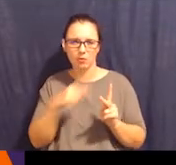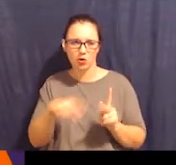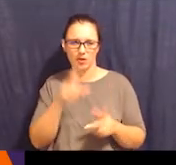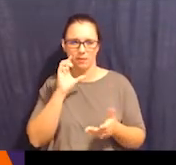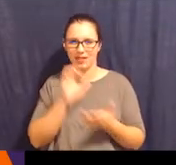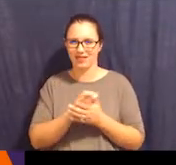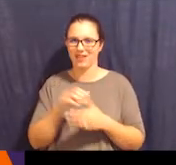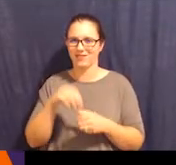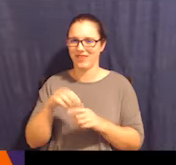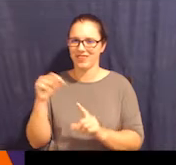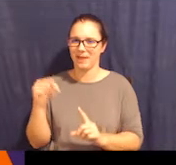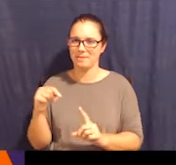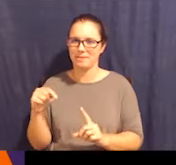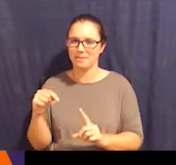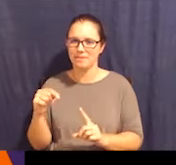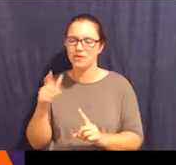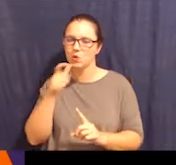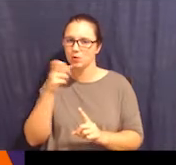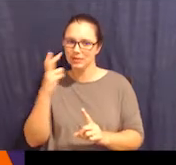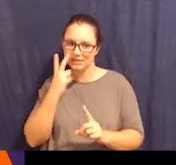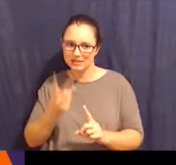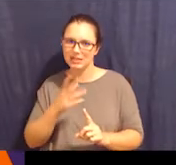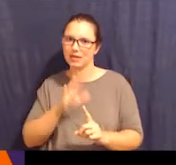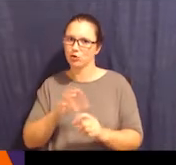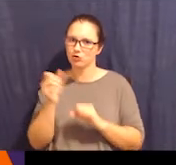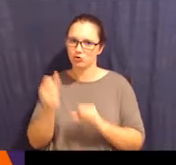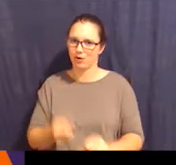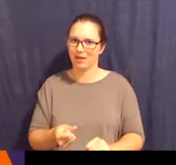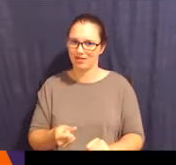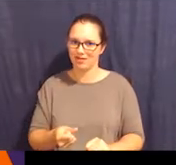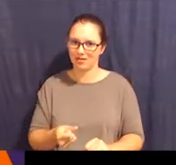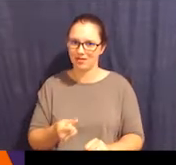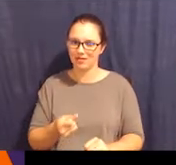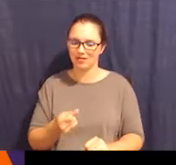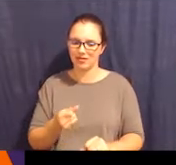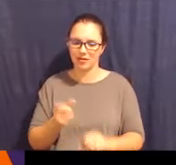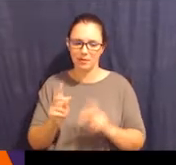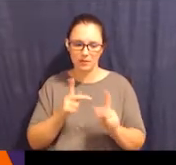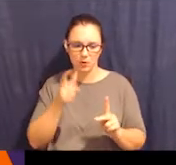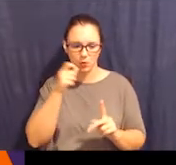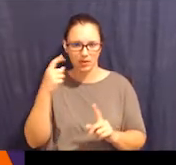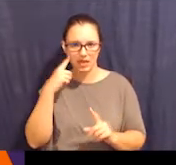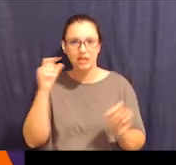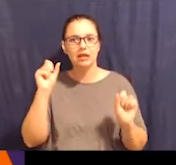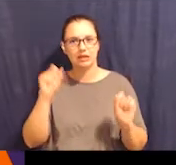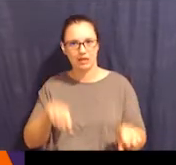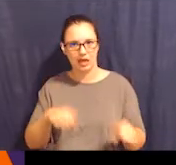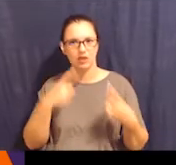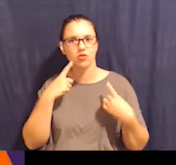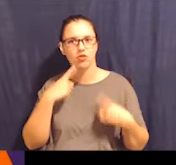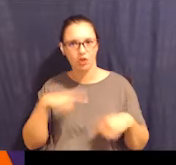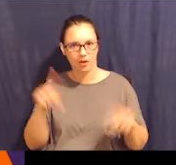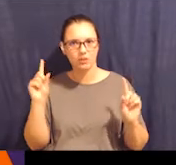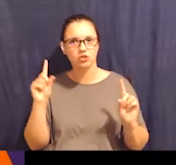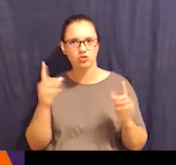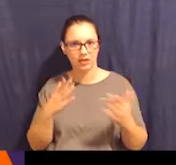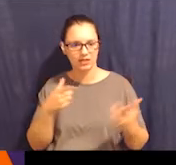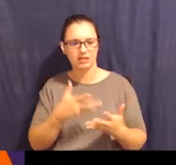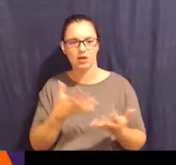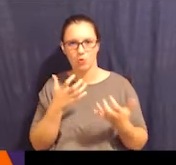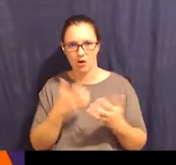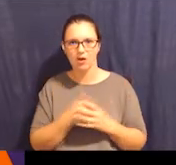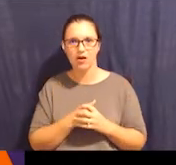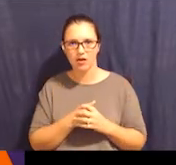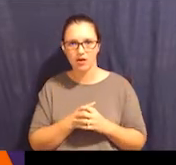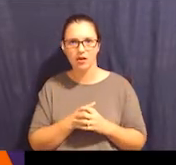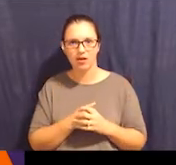people that believe in them, who see their strengths, and who think that they can accomplish the things